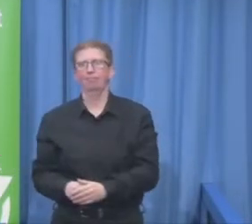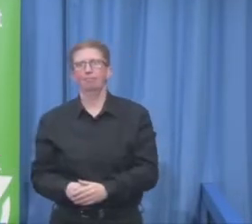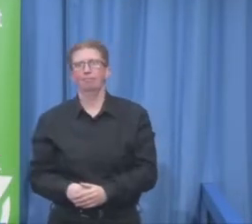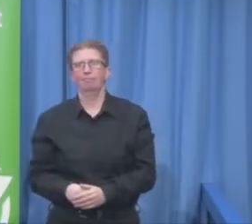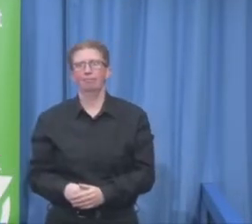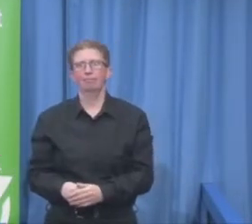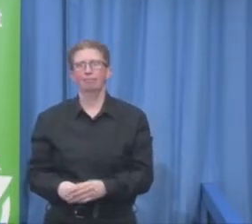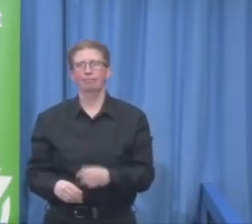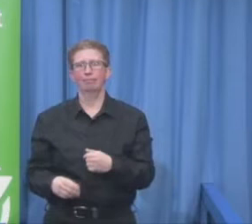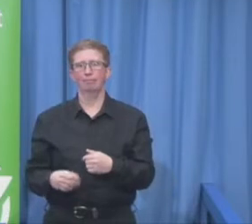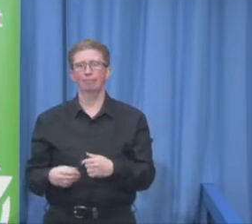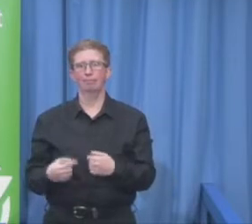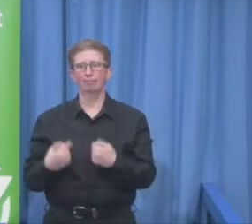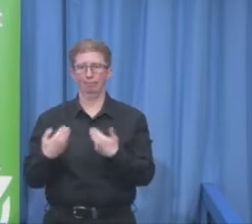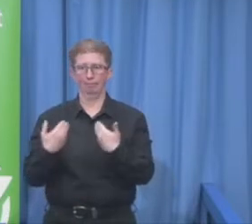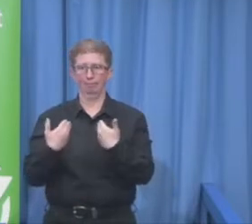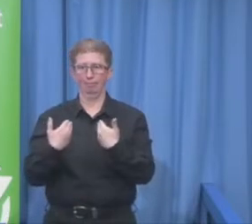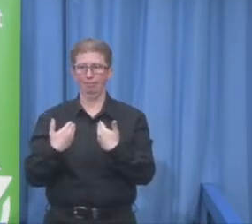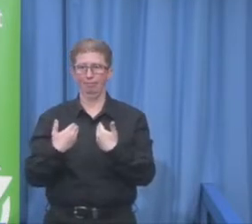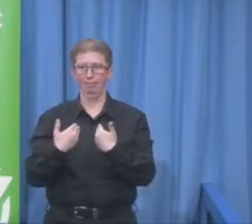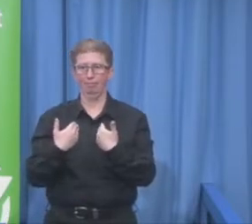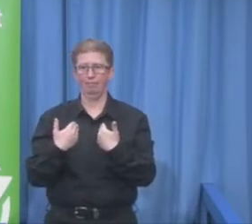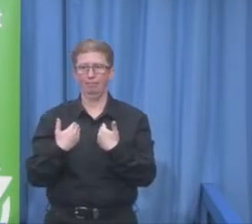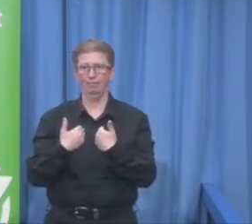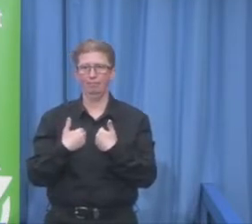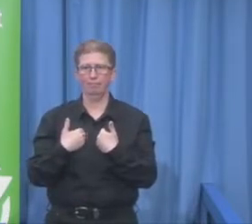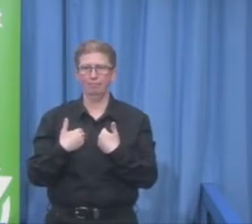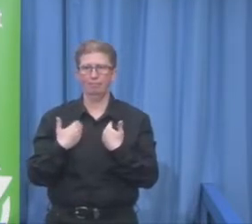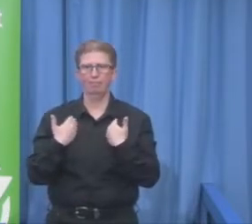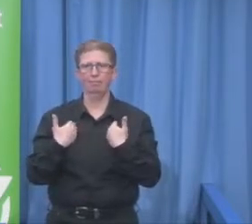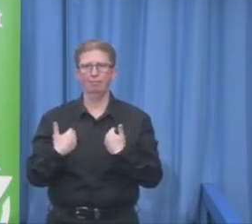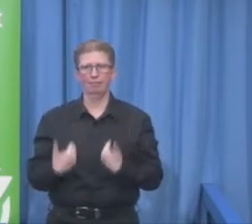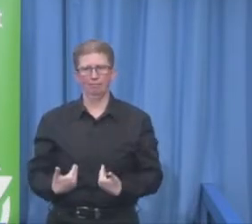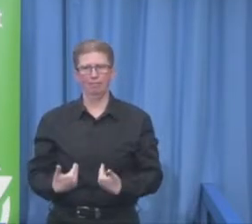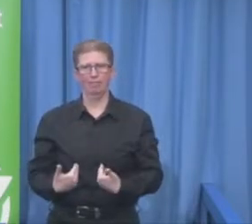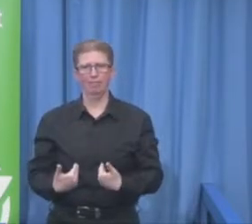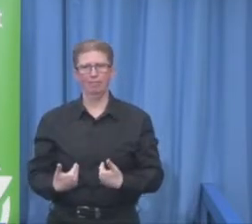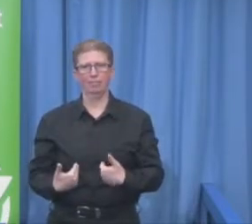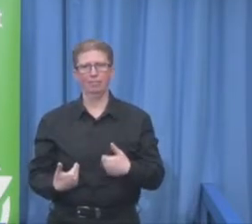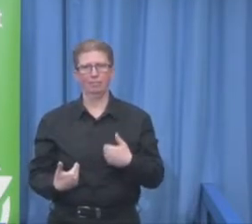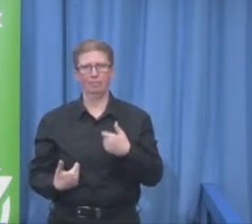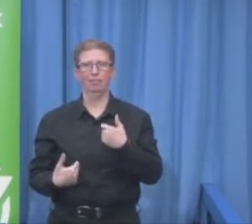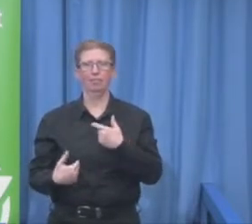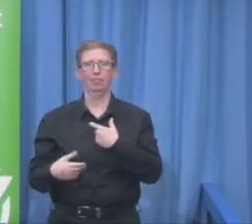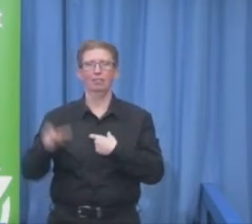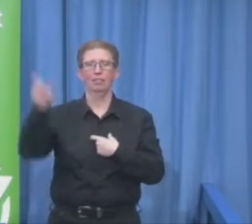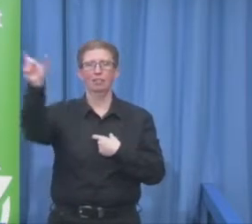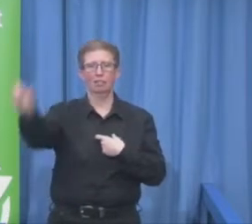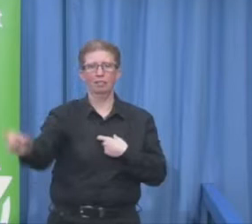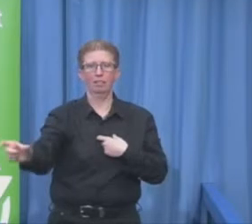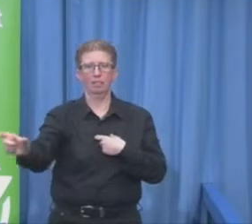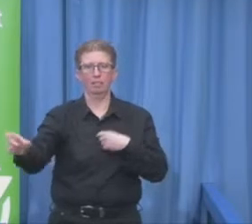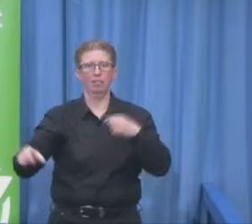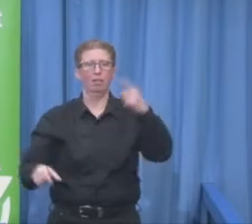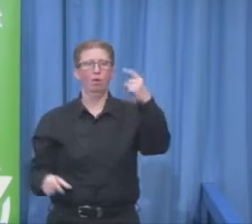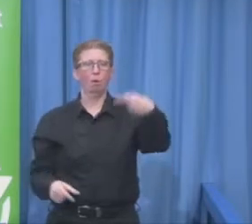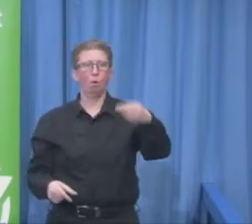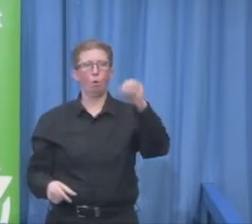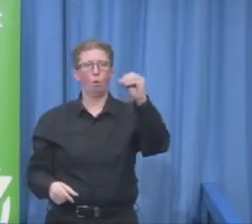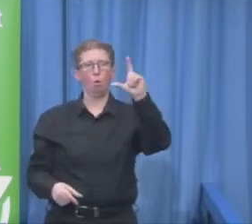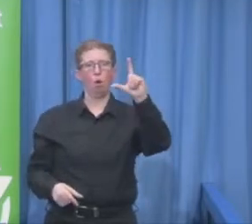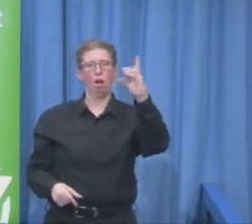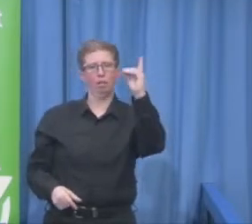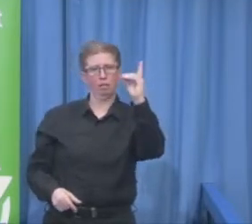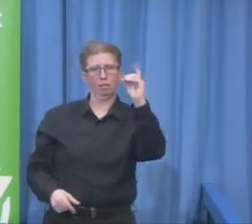who has a project or an idea around photography. So Joshua, come up here?